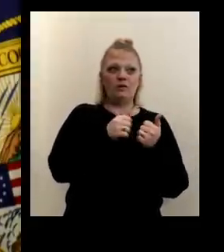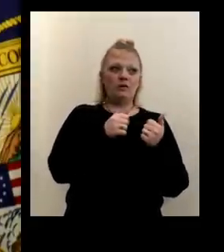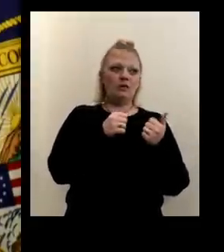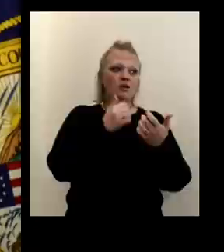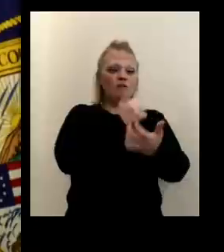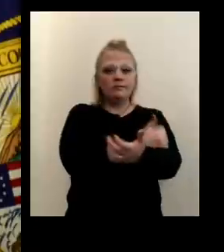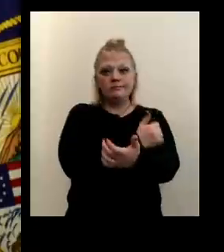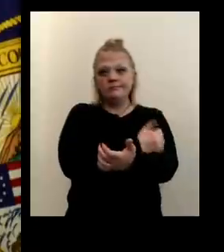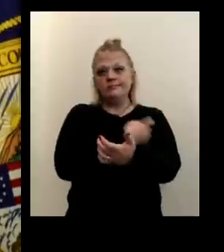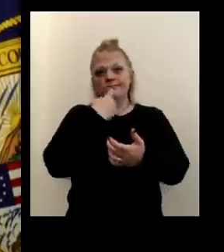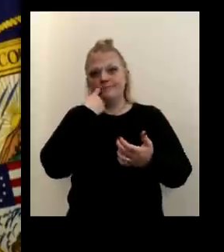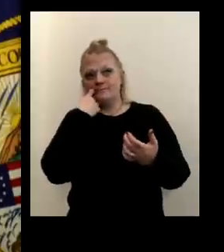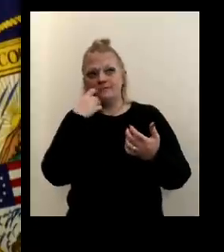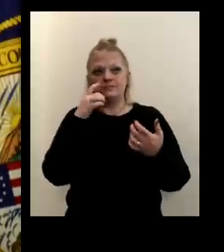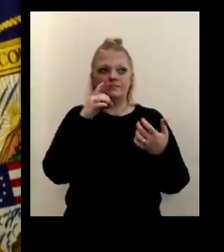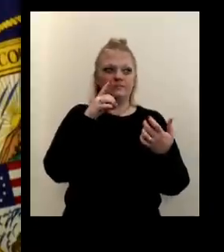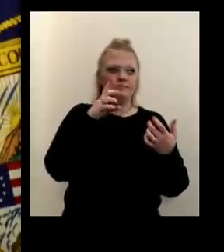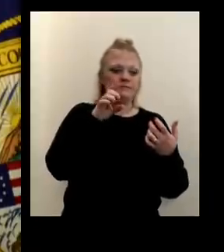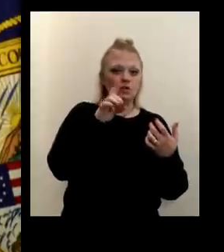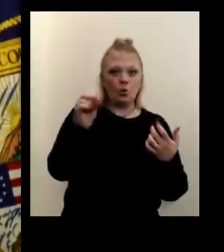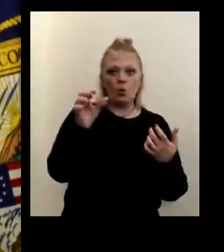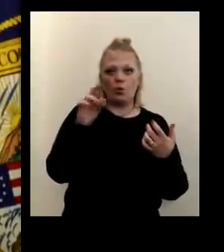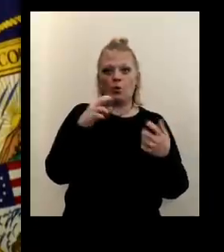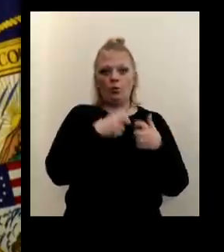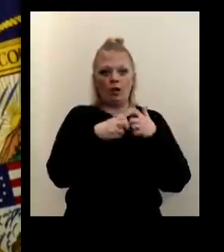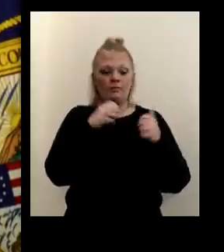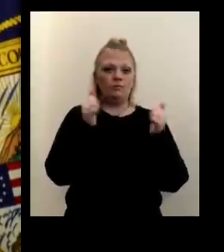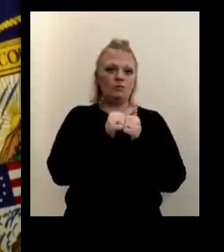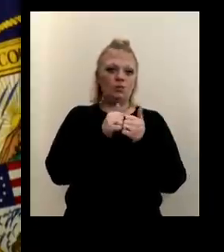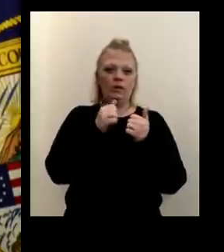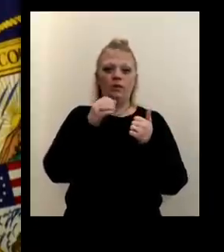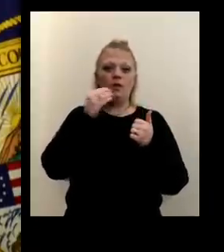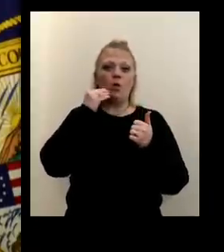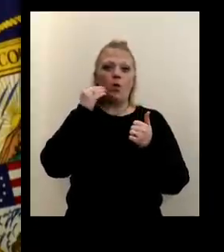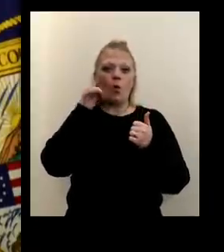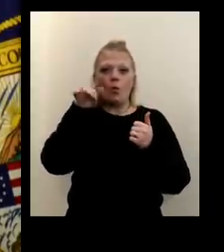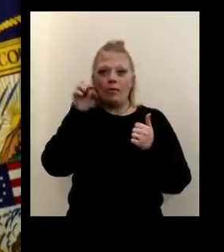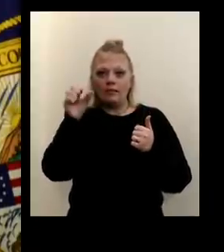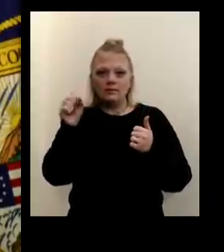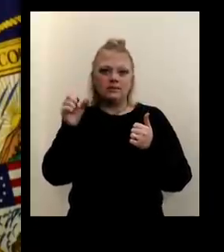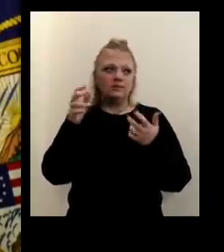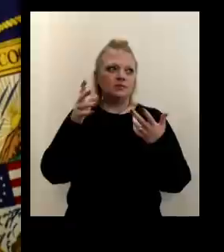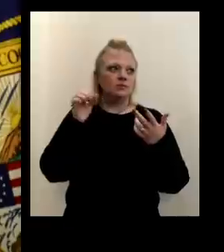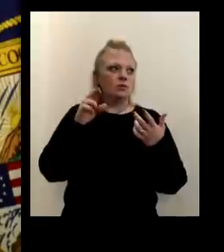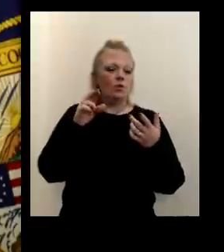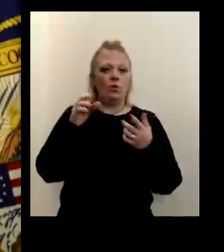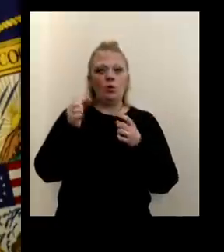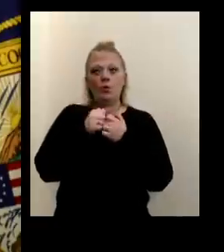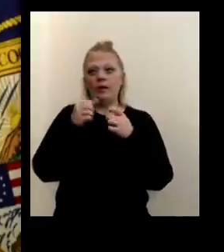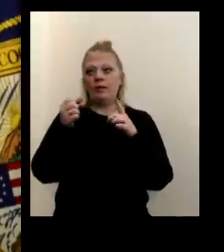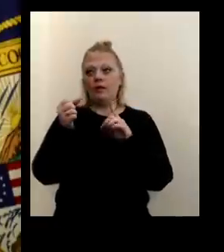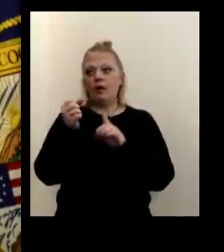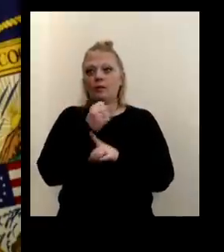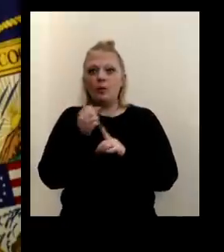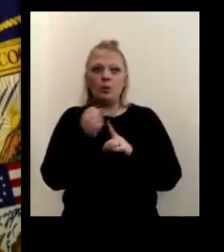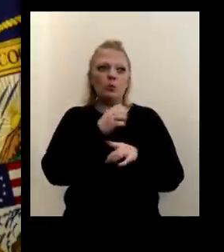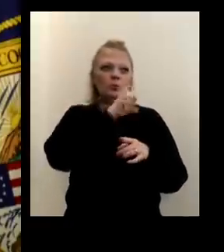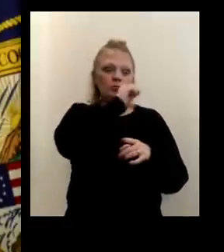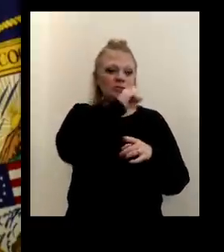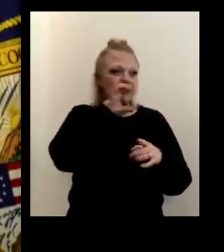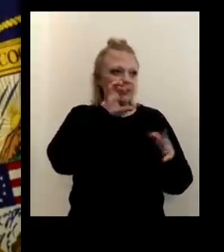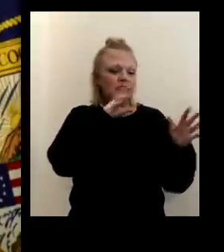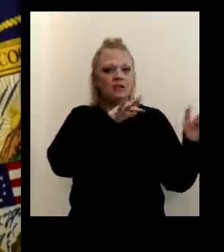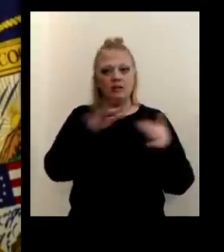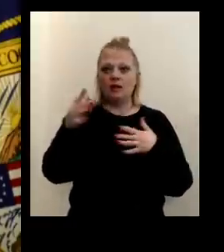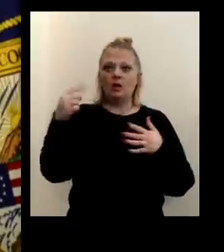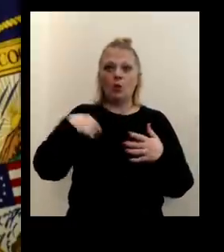abuse disorder or issues associated with homelessness or issues associated with abuse of seniors. That's what